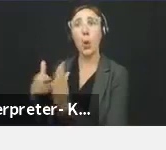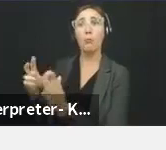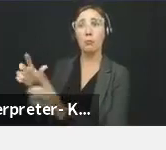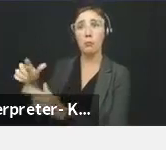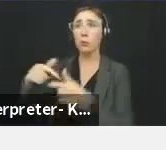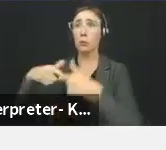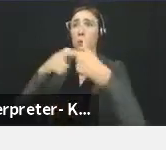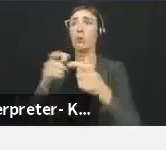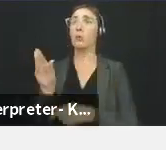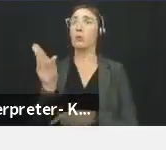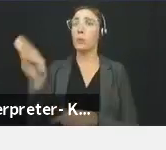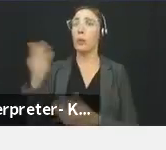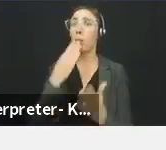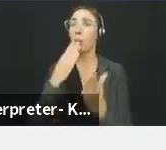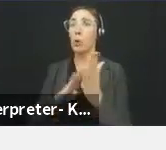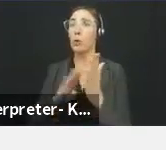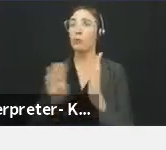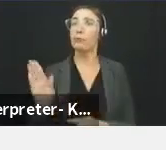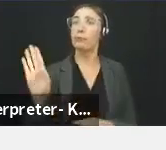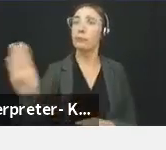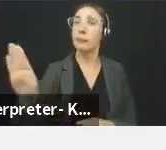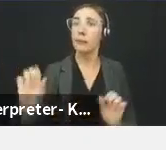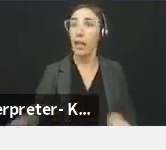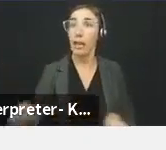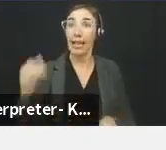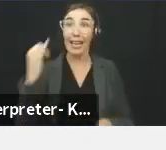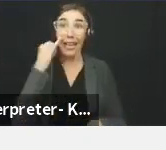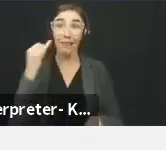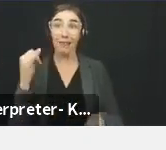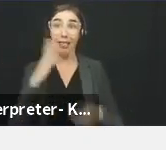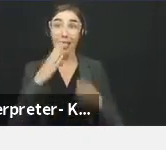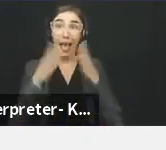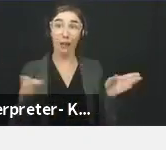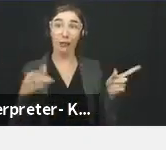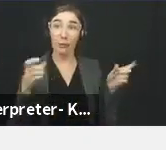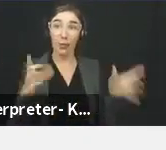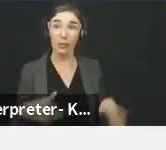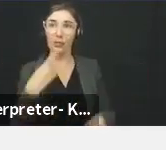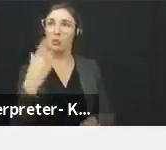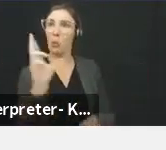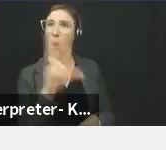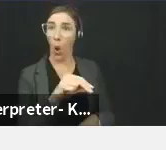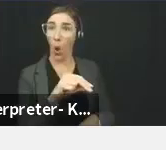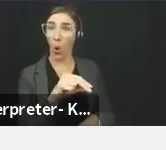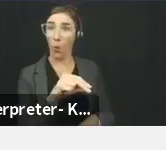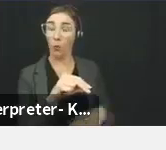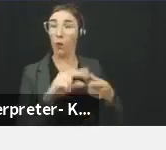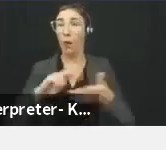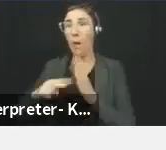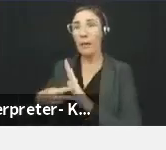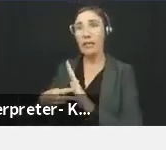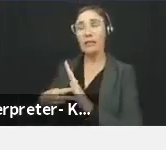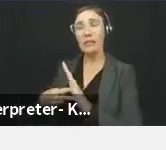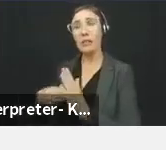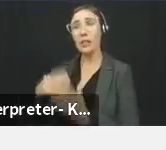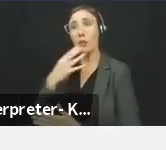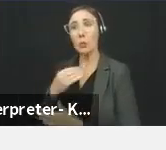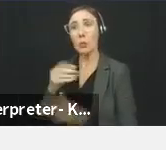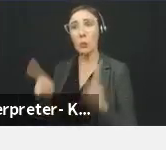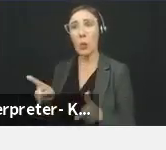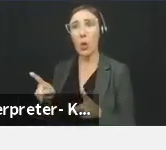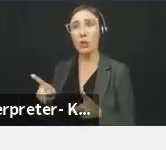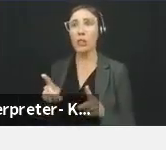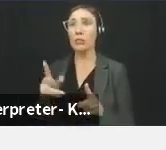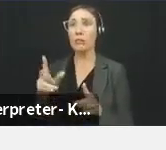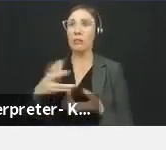their door. If the housing provider denies that request, that could keep an observant Jewish person from occupying that unit,